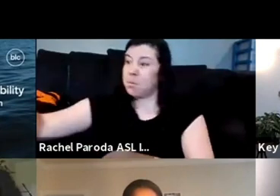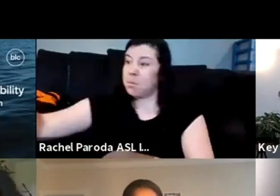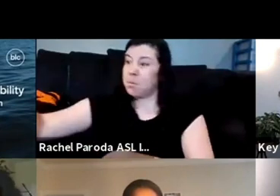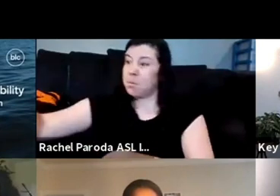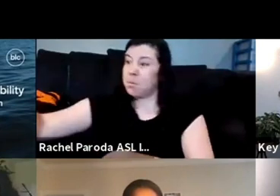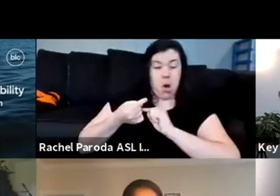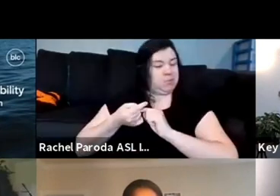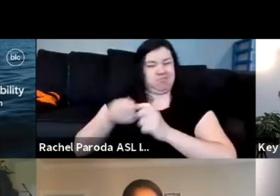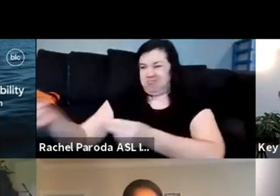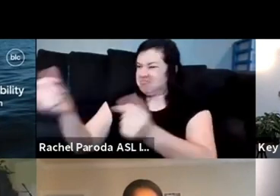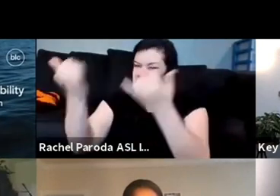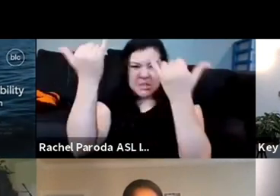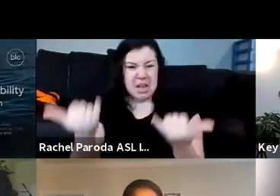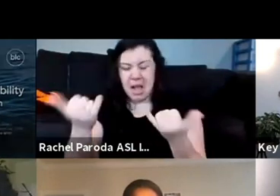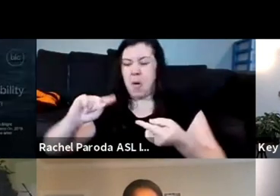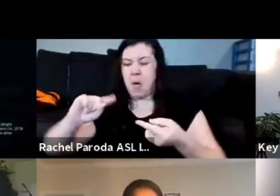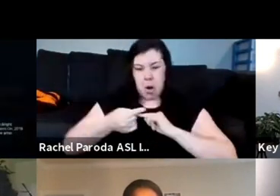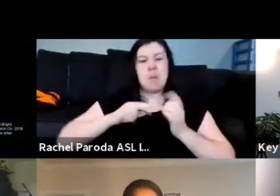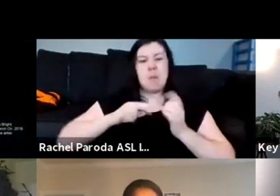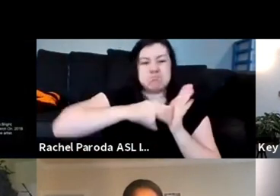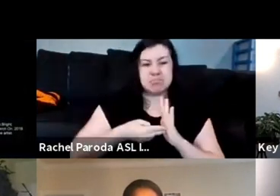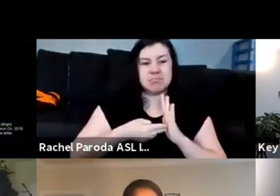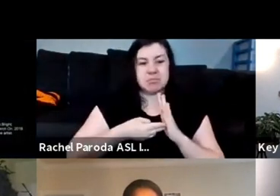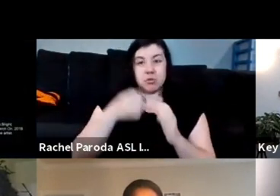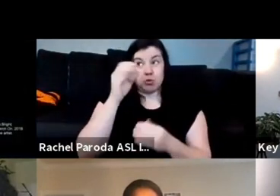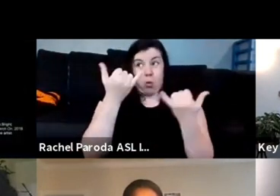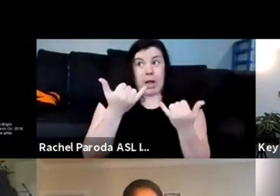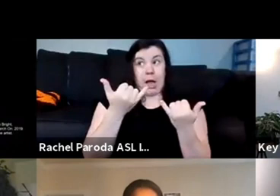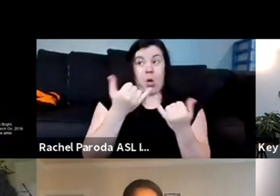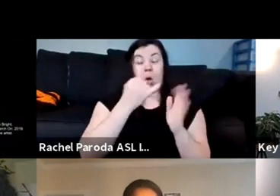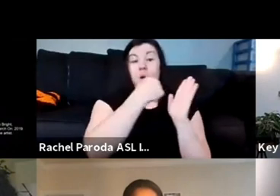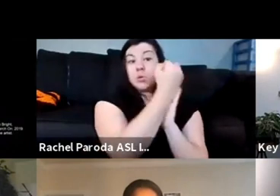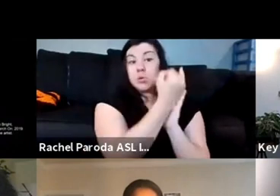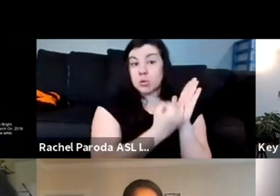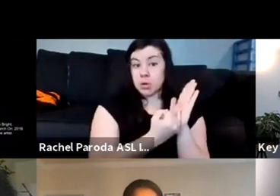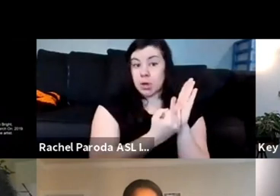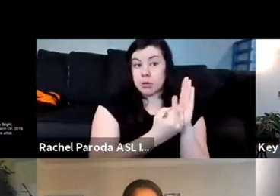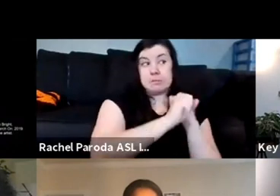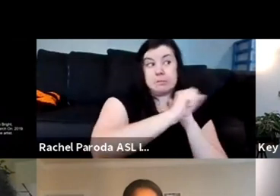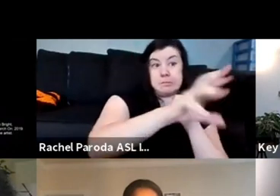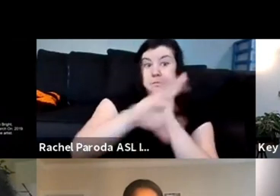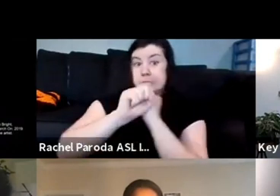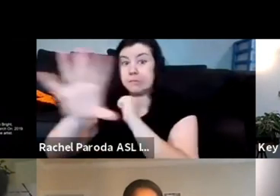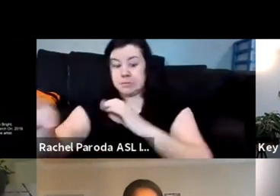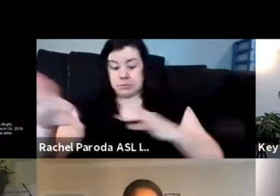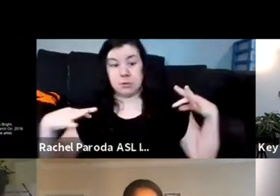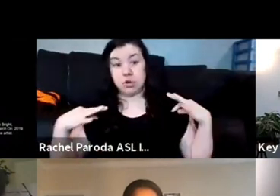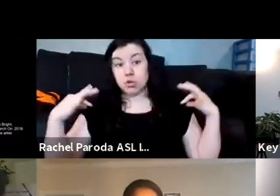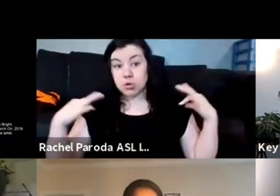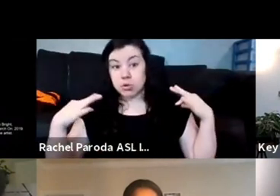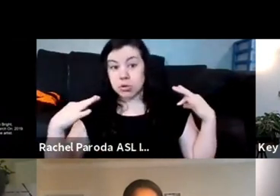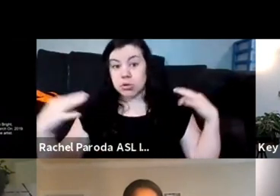immediately and so we started building out the artwork we started putting on you know t-shirts we started being more